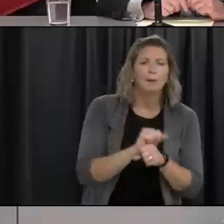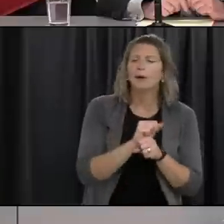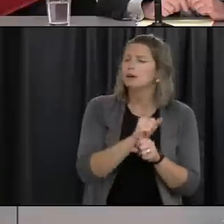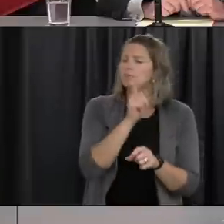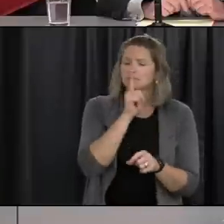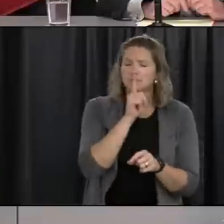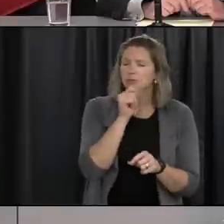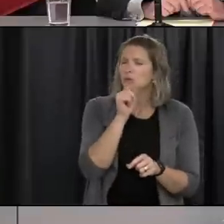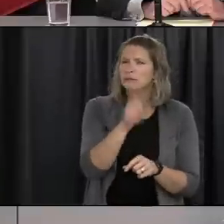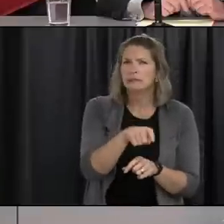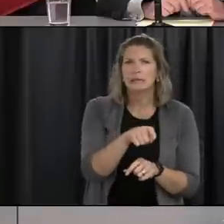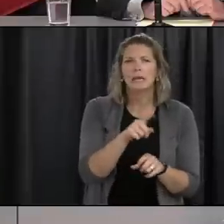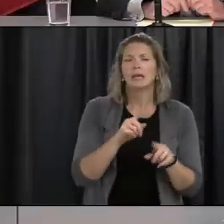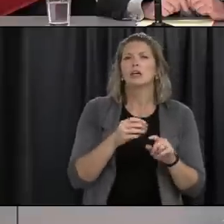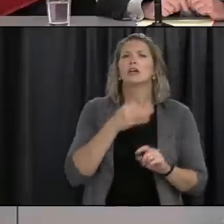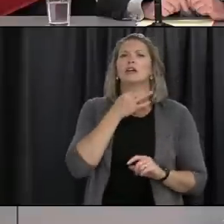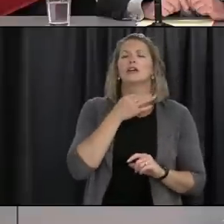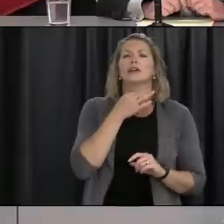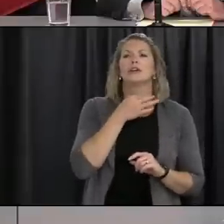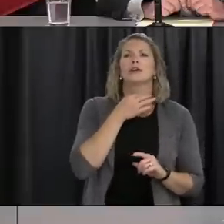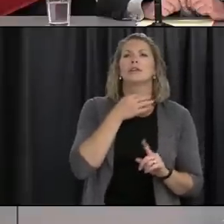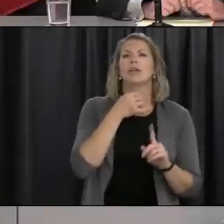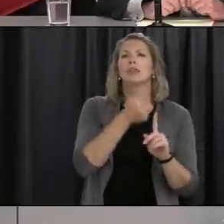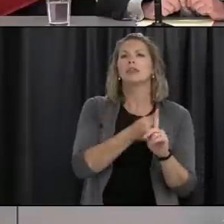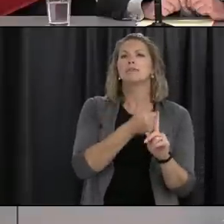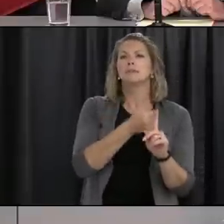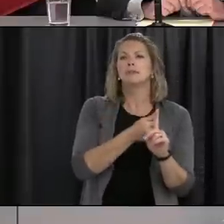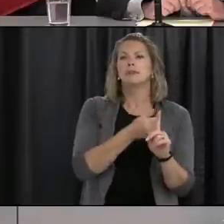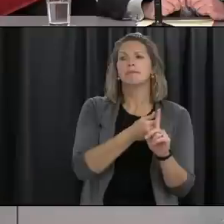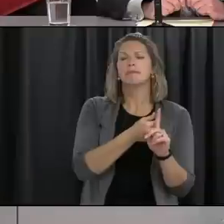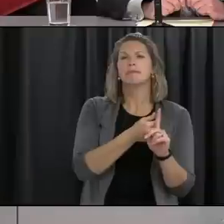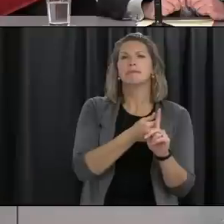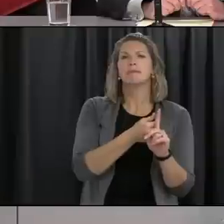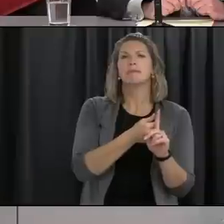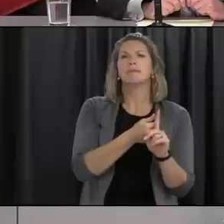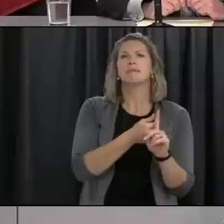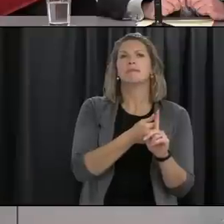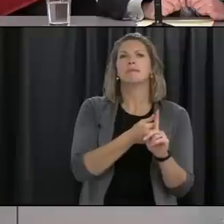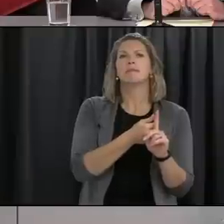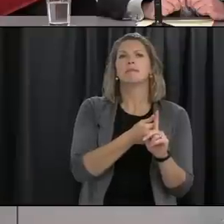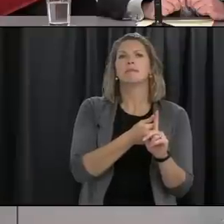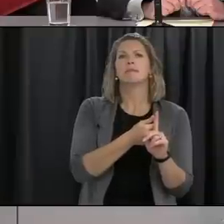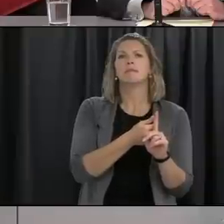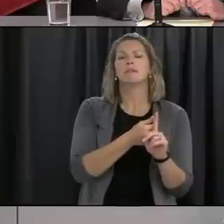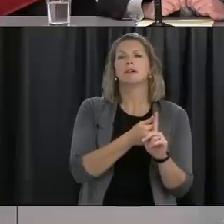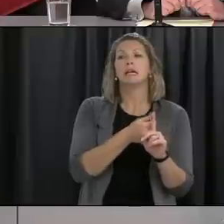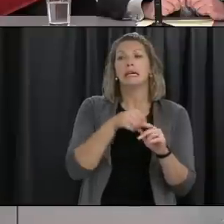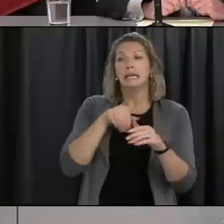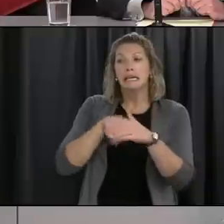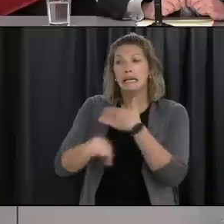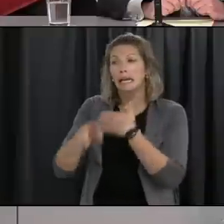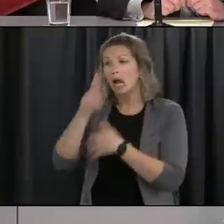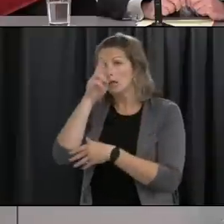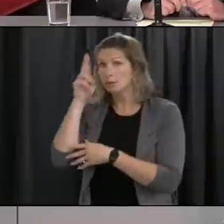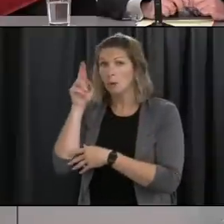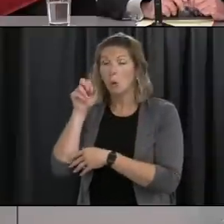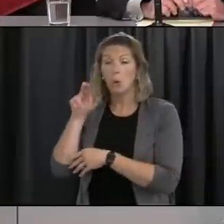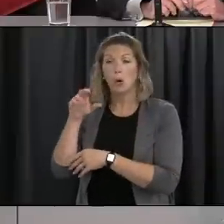ever attend uh any sort of a health facility in happy valley blues bay or the destination